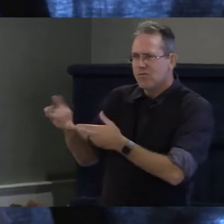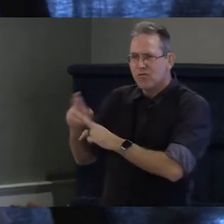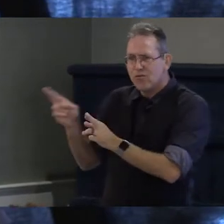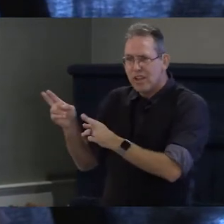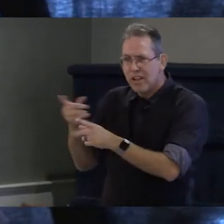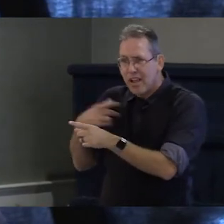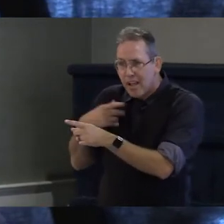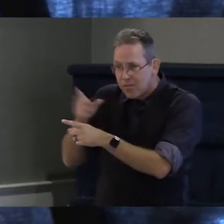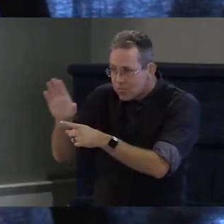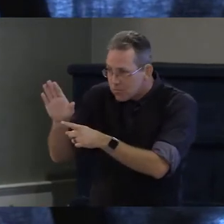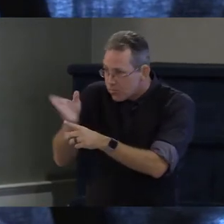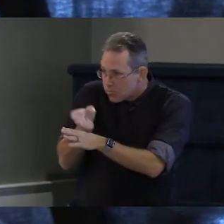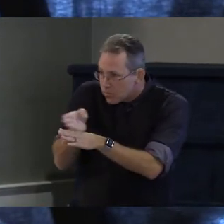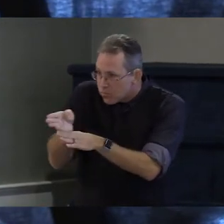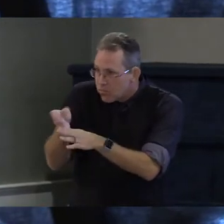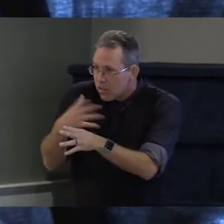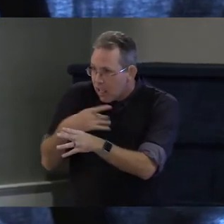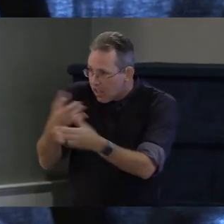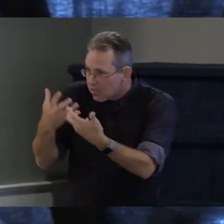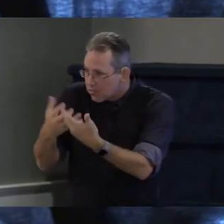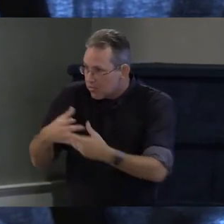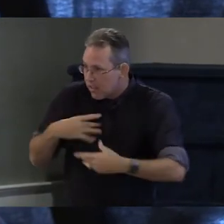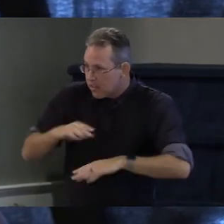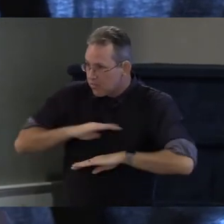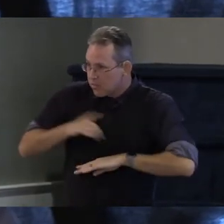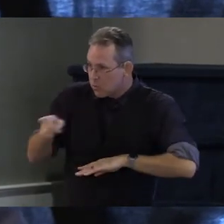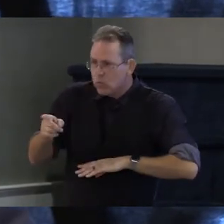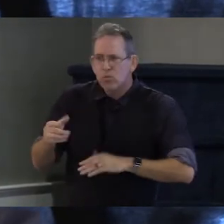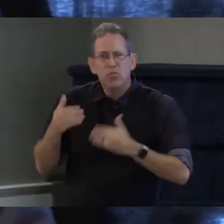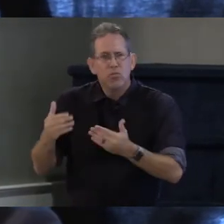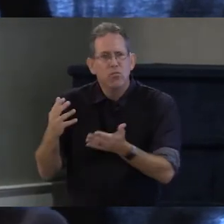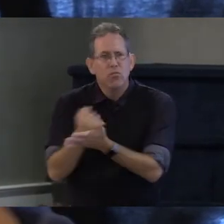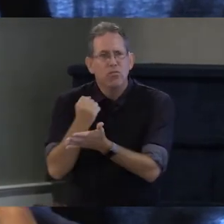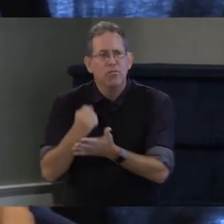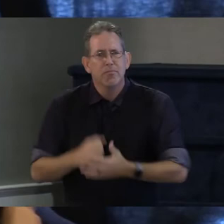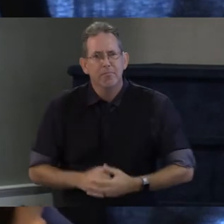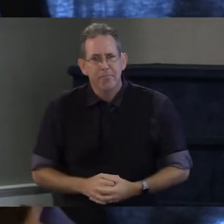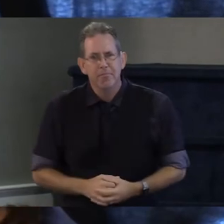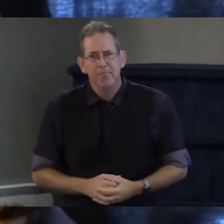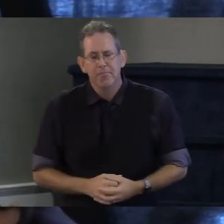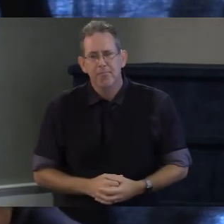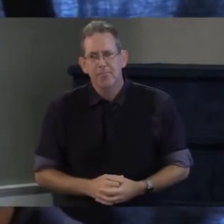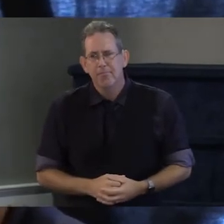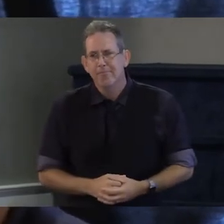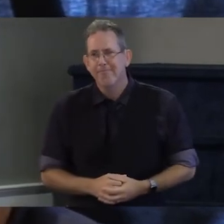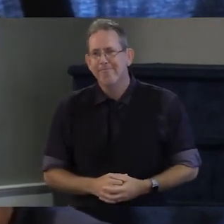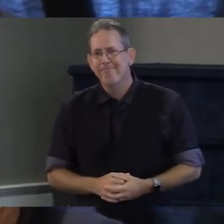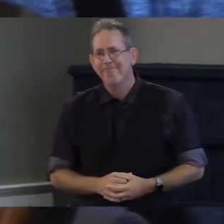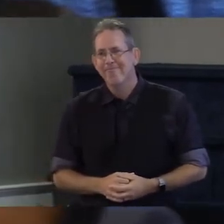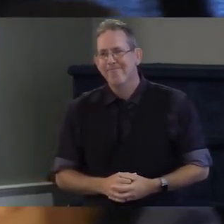actually in a supportive career like this and leah madden